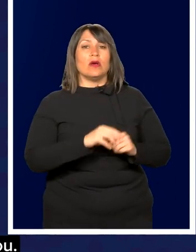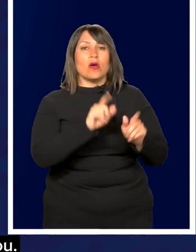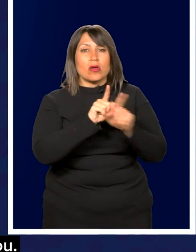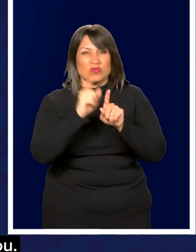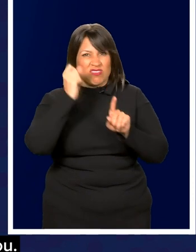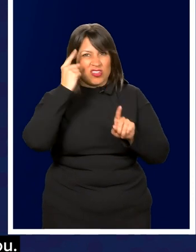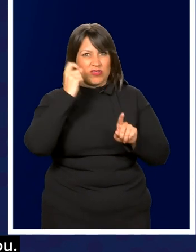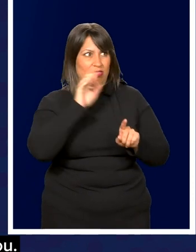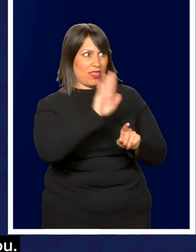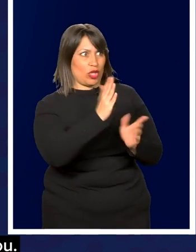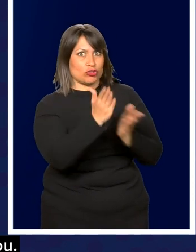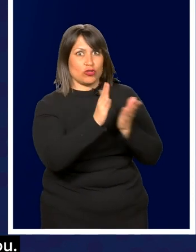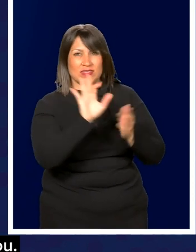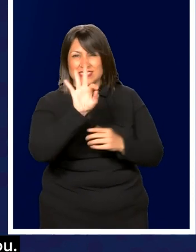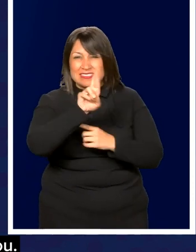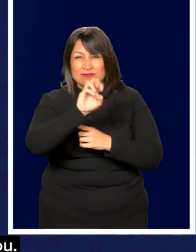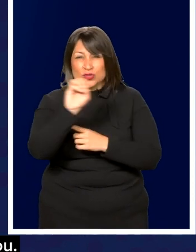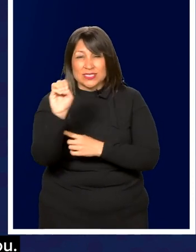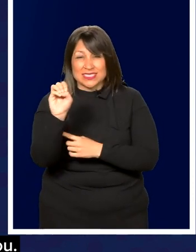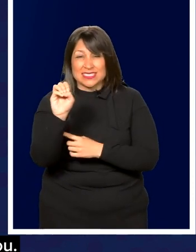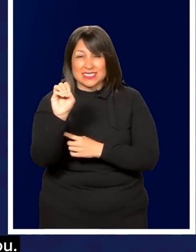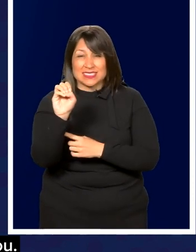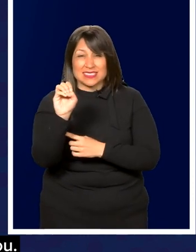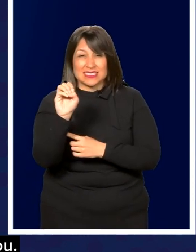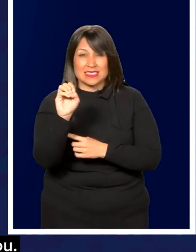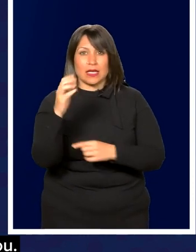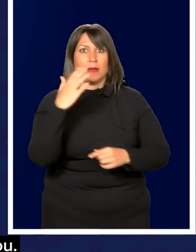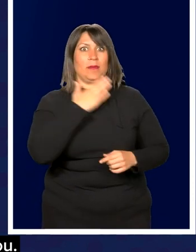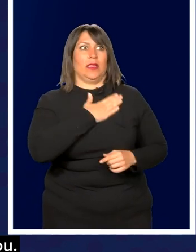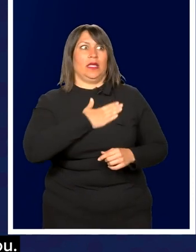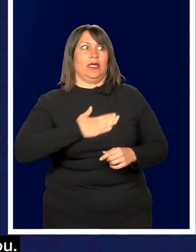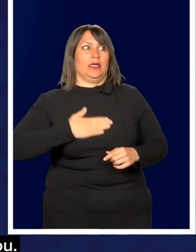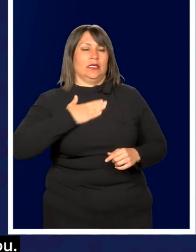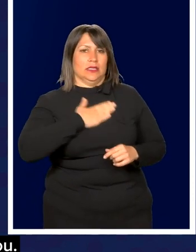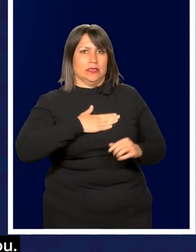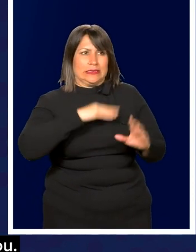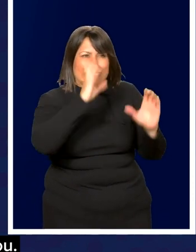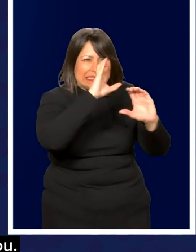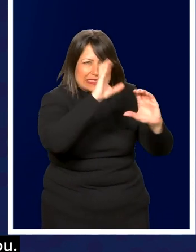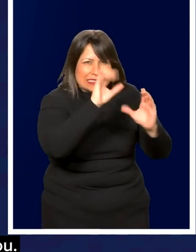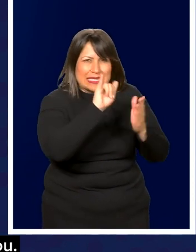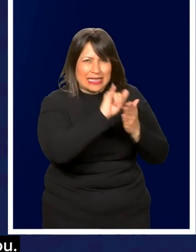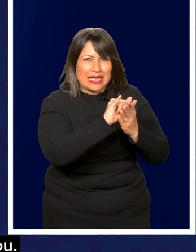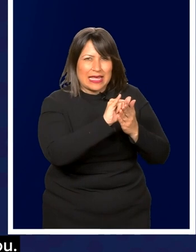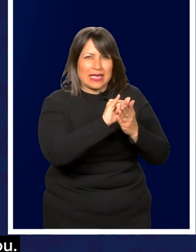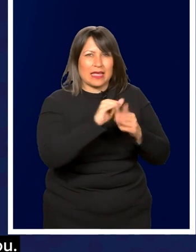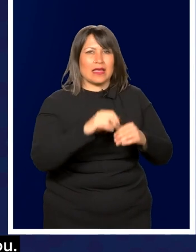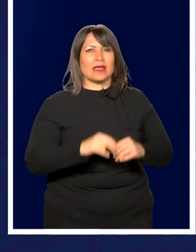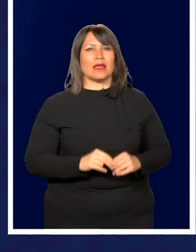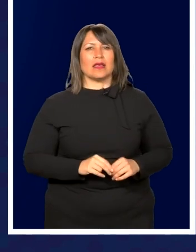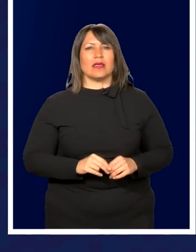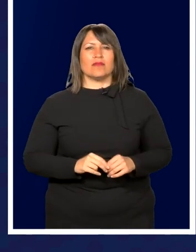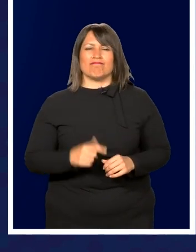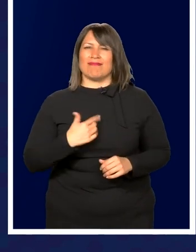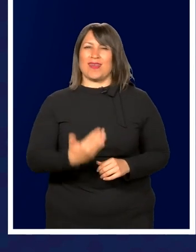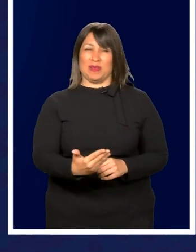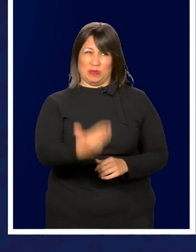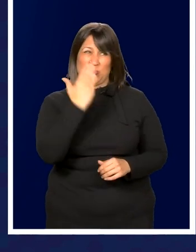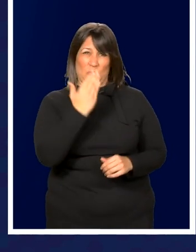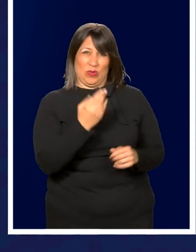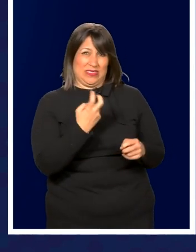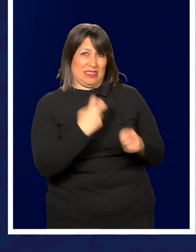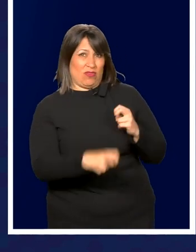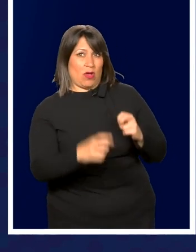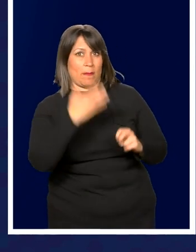Understand that their service is free to you. Please seek that. You know, I know it's